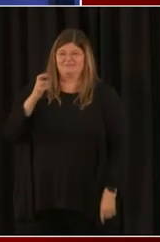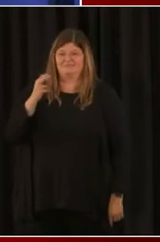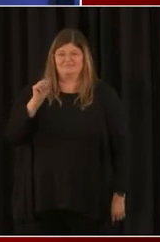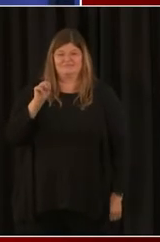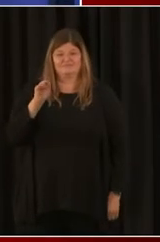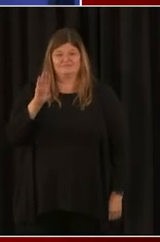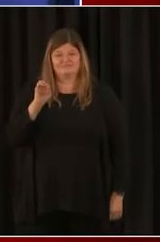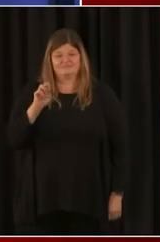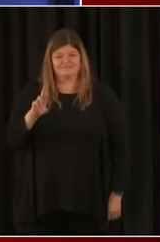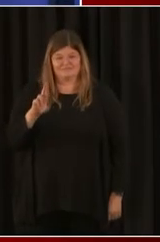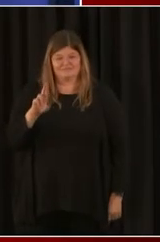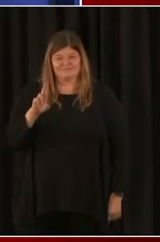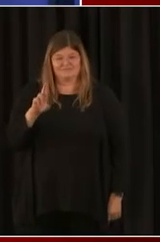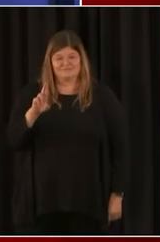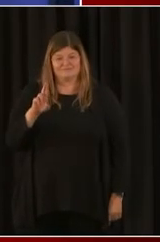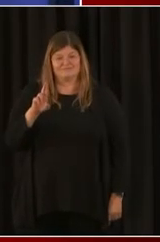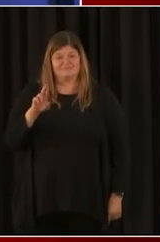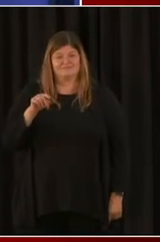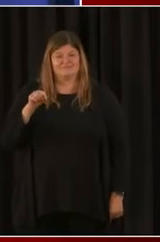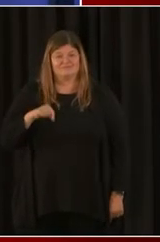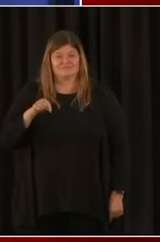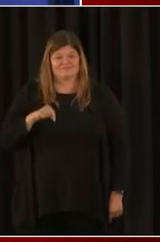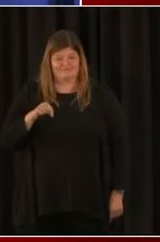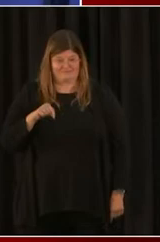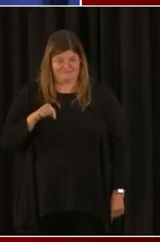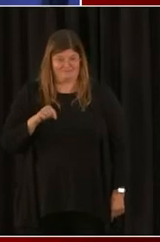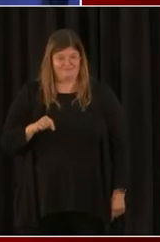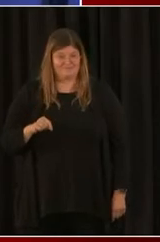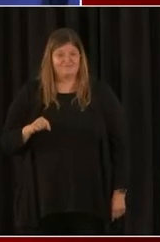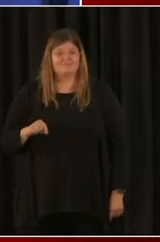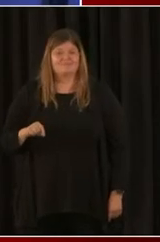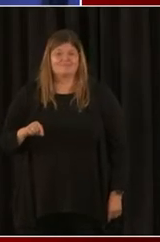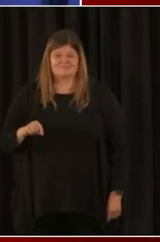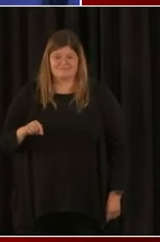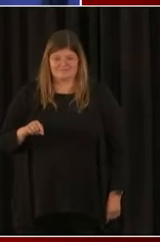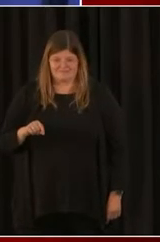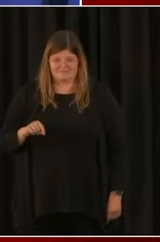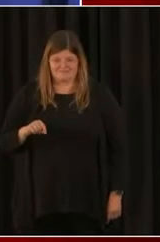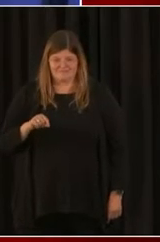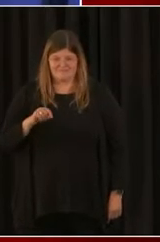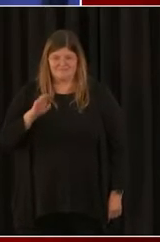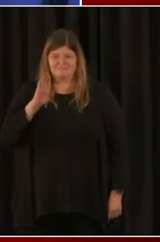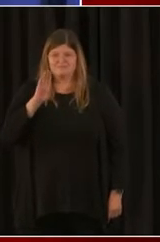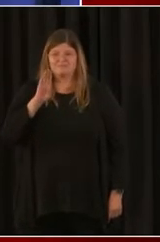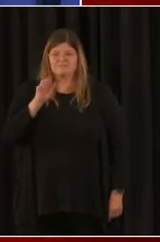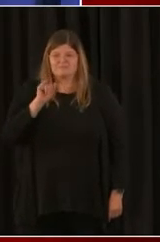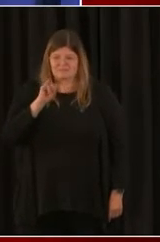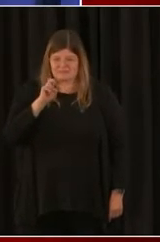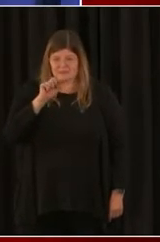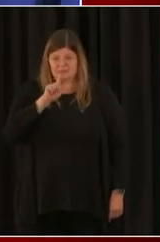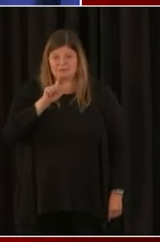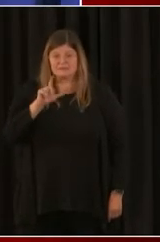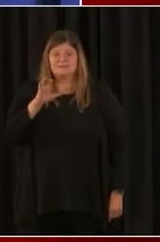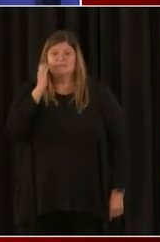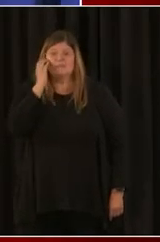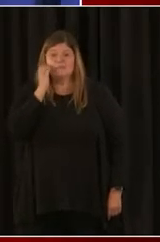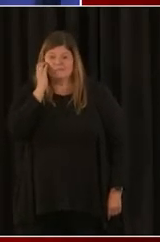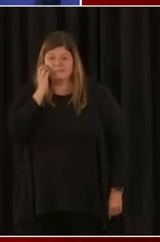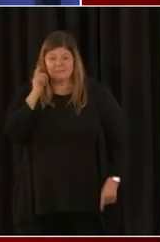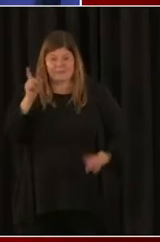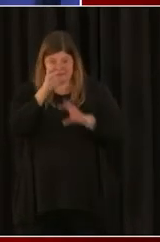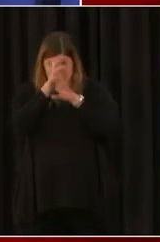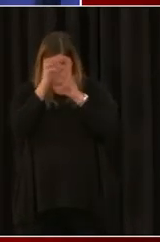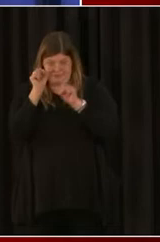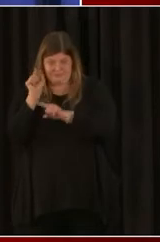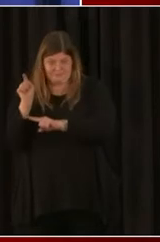Bain LLC. So we're going to ask you to give a little bit of your background and then talk about your business, of course, because we want to talk about what your business